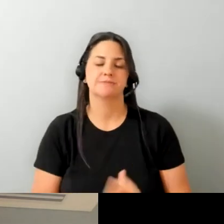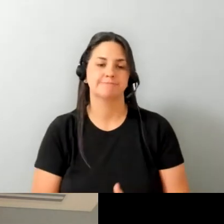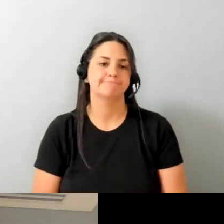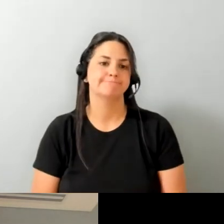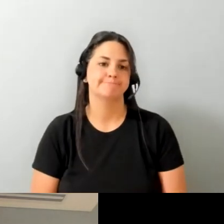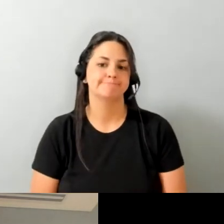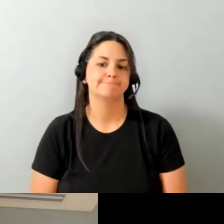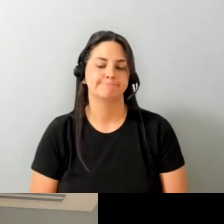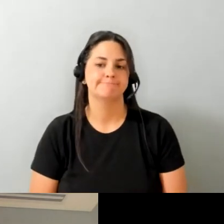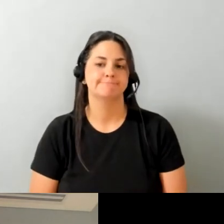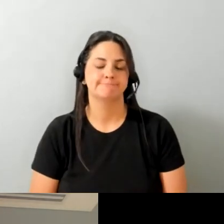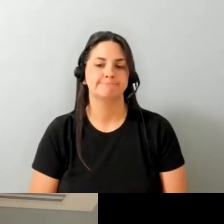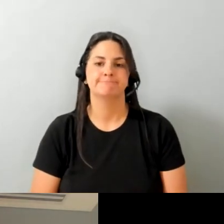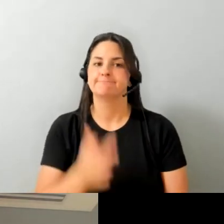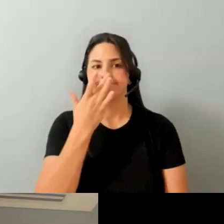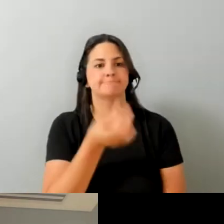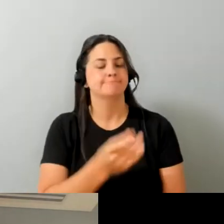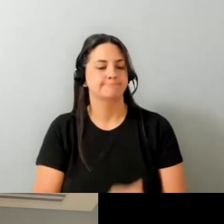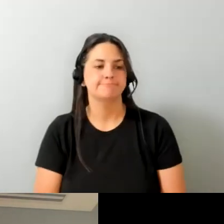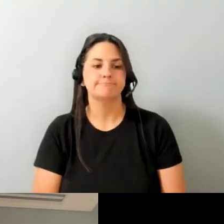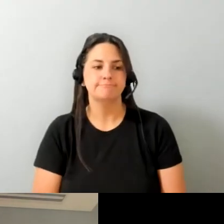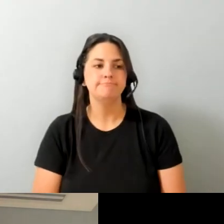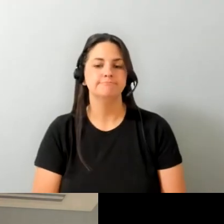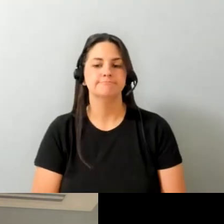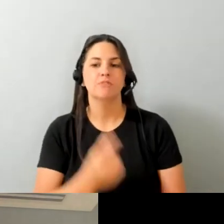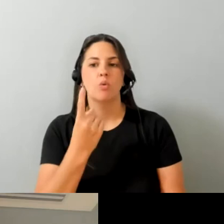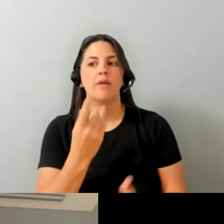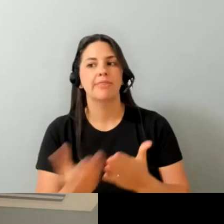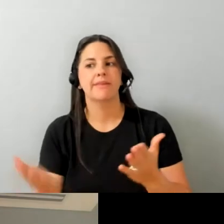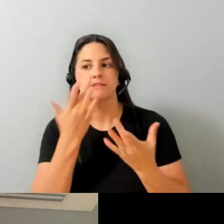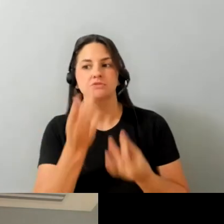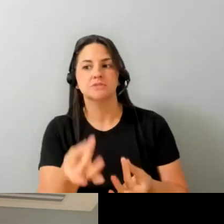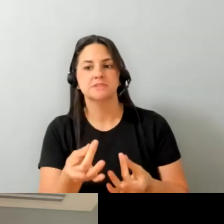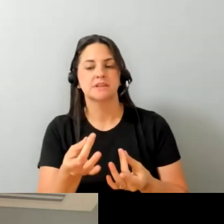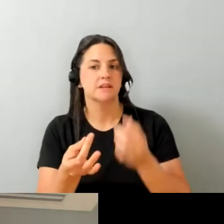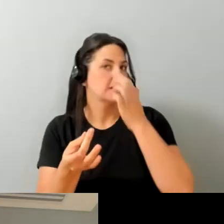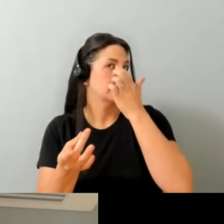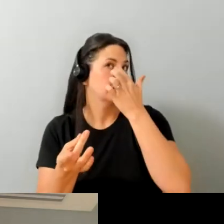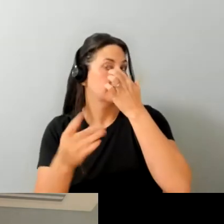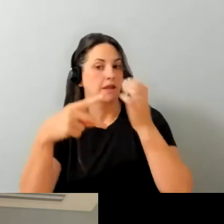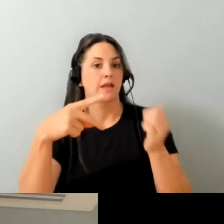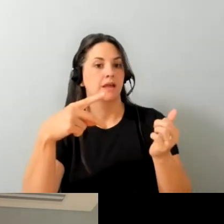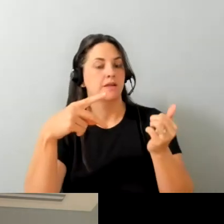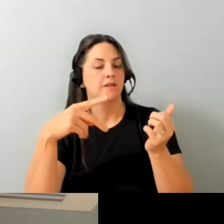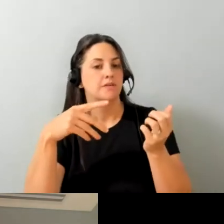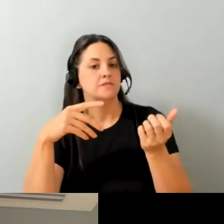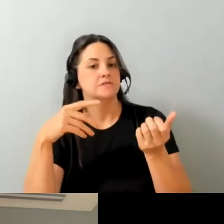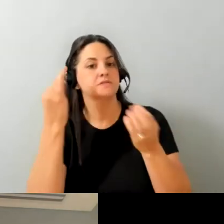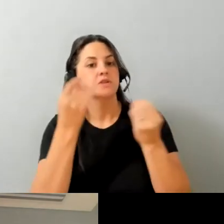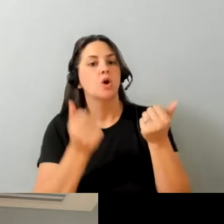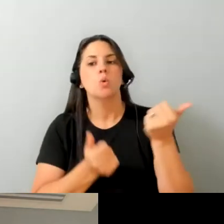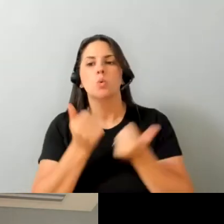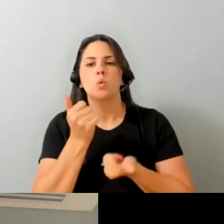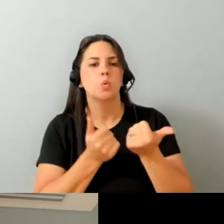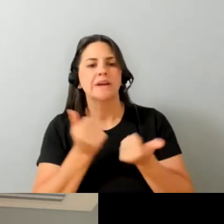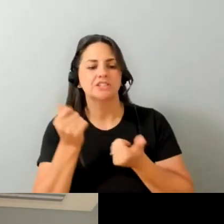i think that's really interesting i think you know one of the things that becomes quite interesting is trying to pick out of that which factors